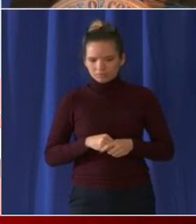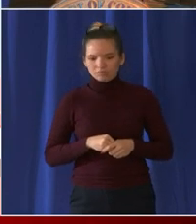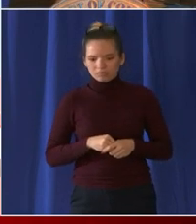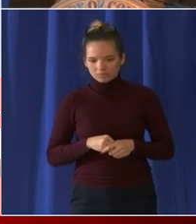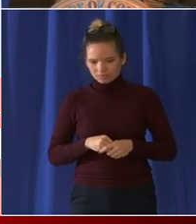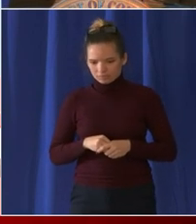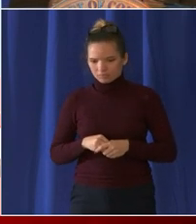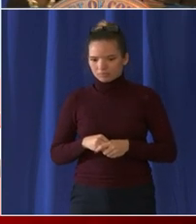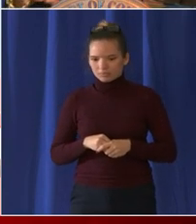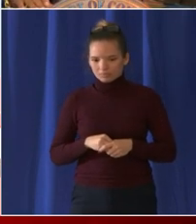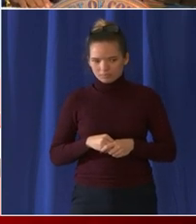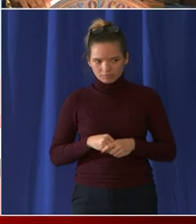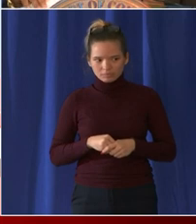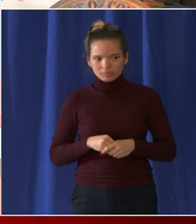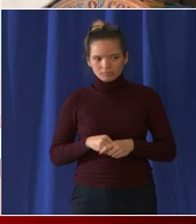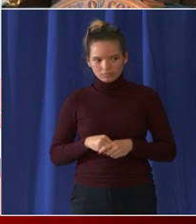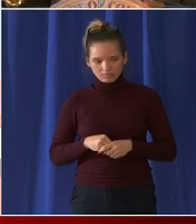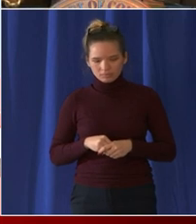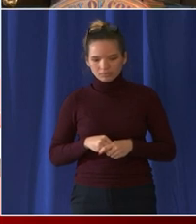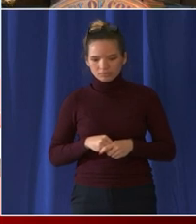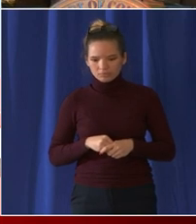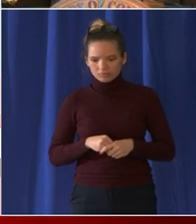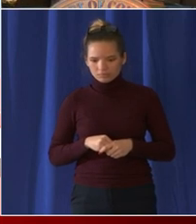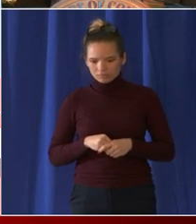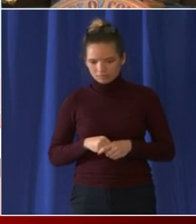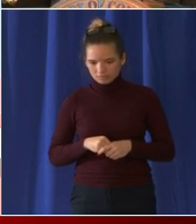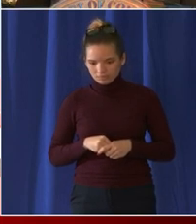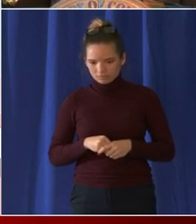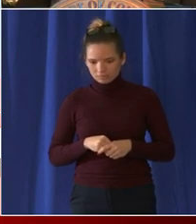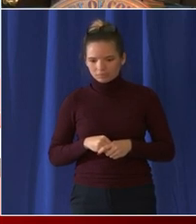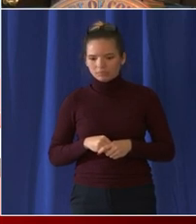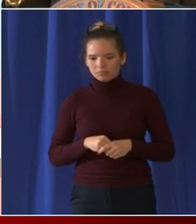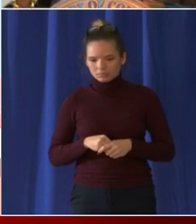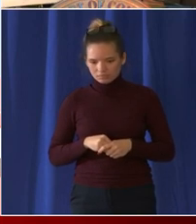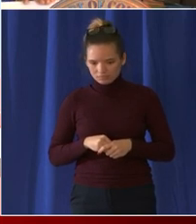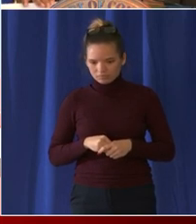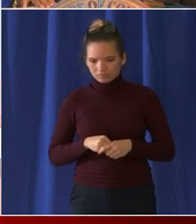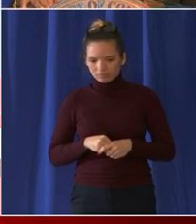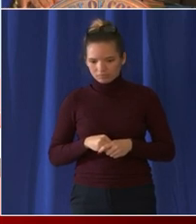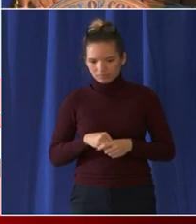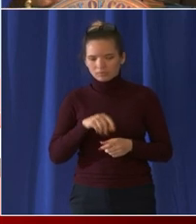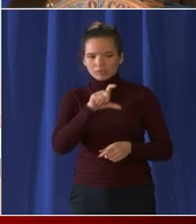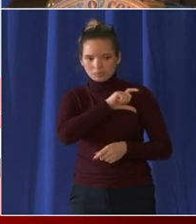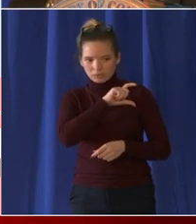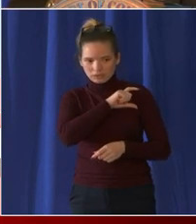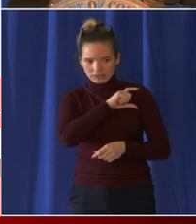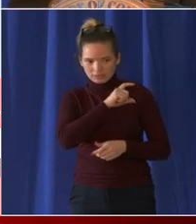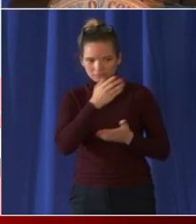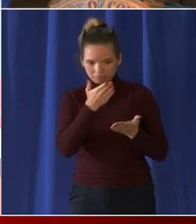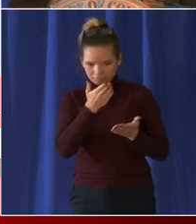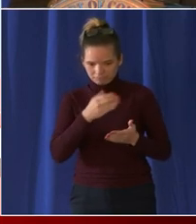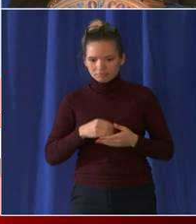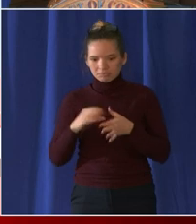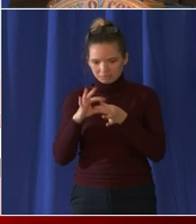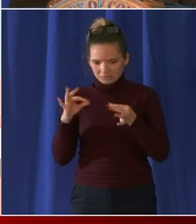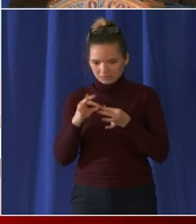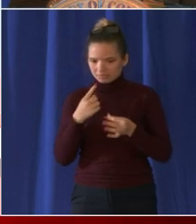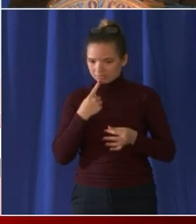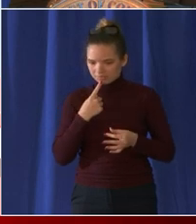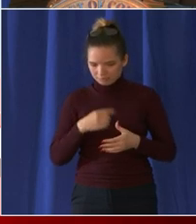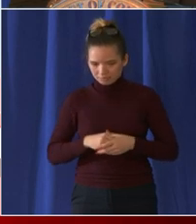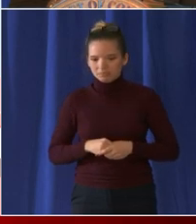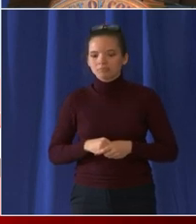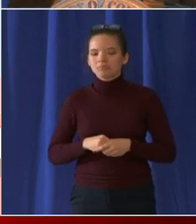turn to the chiefs to uh talk a little bit about um what they experienced but let me just say